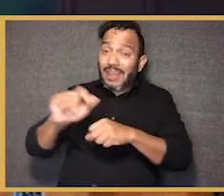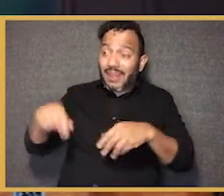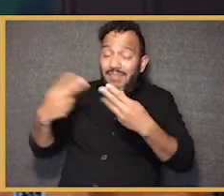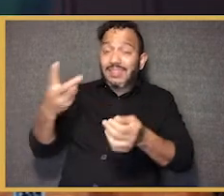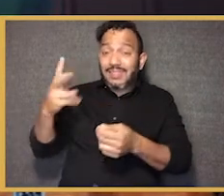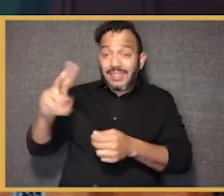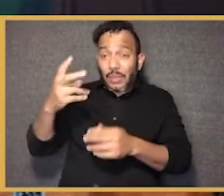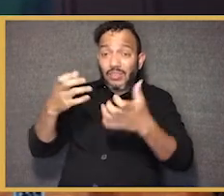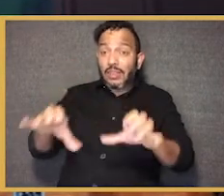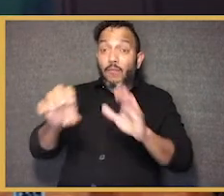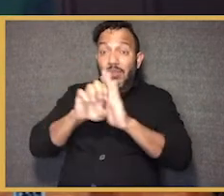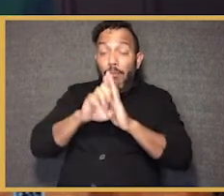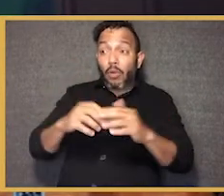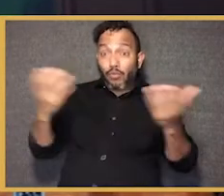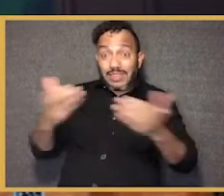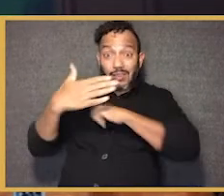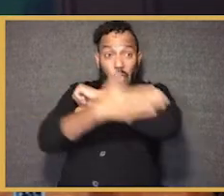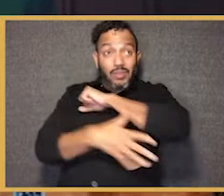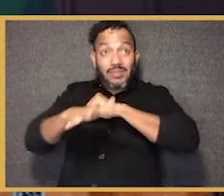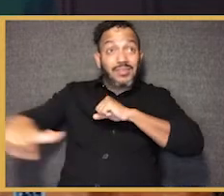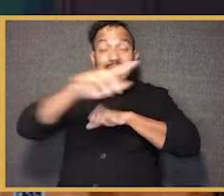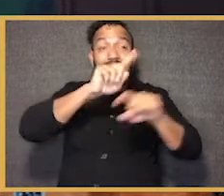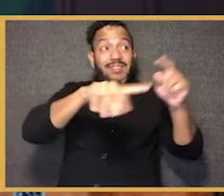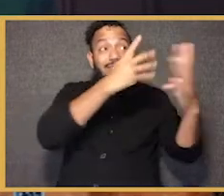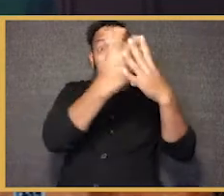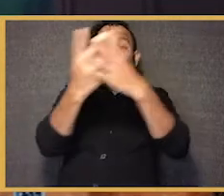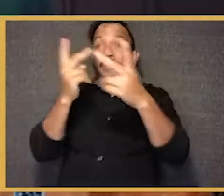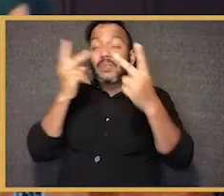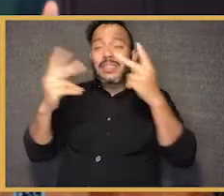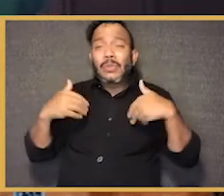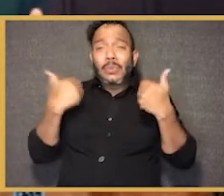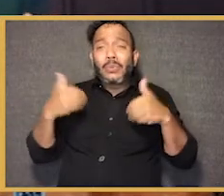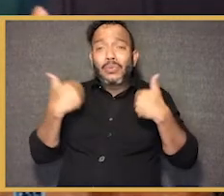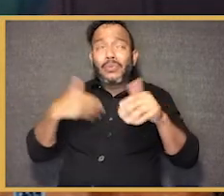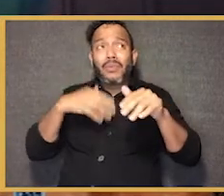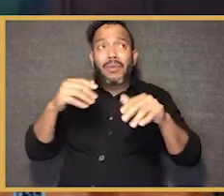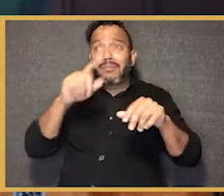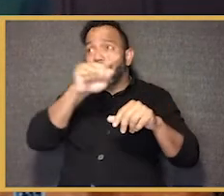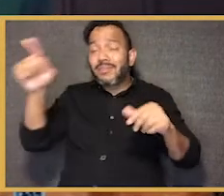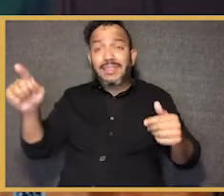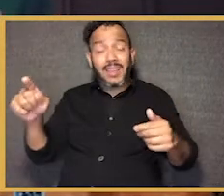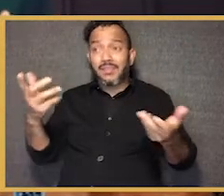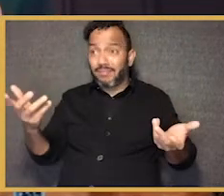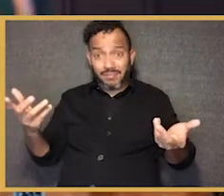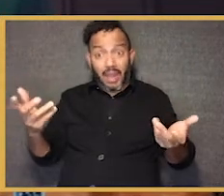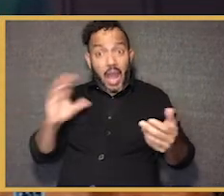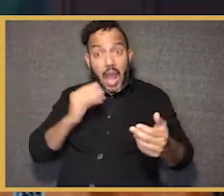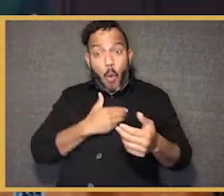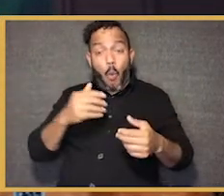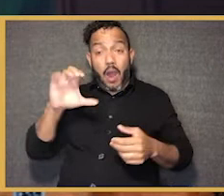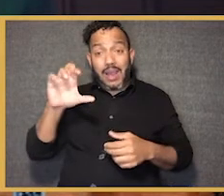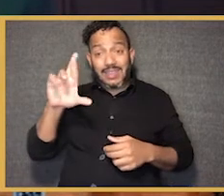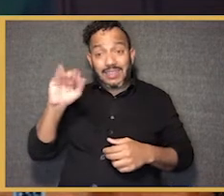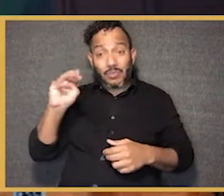In fact, we have young people in juvenile justice facilities all over the country who made a mistake. And the way